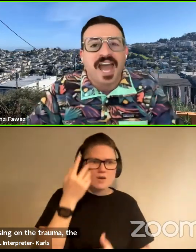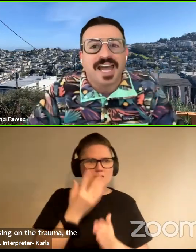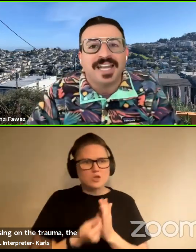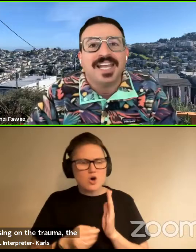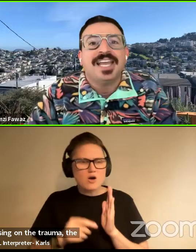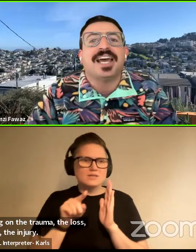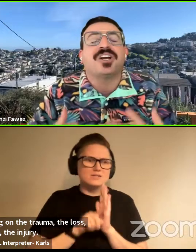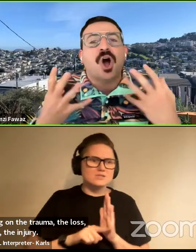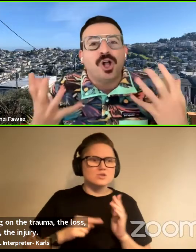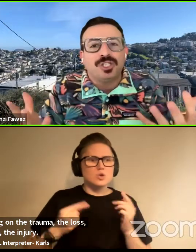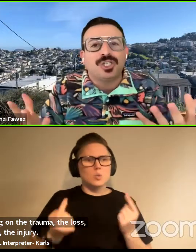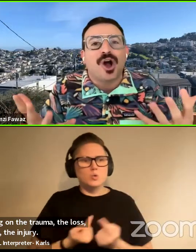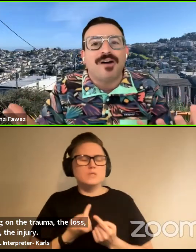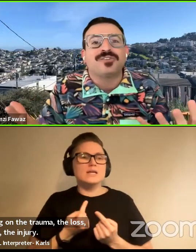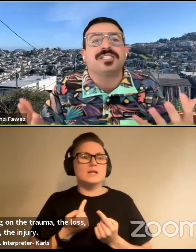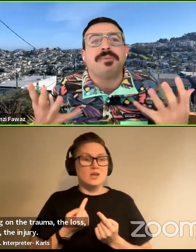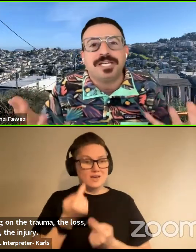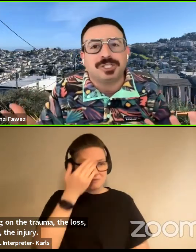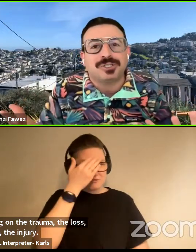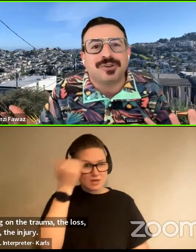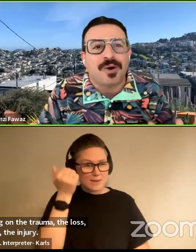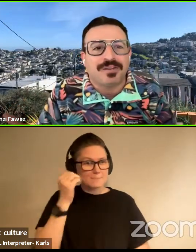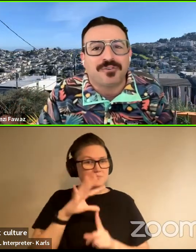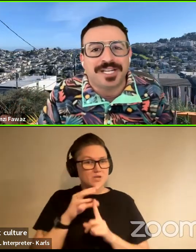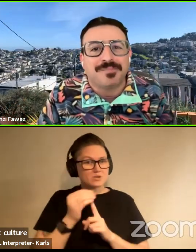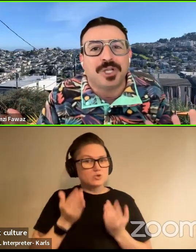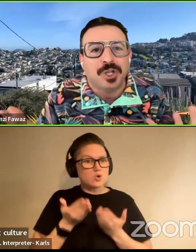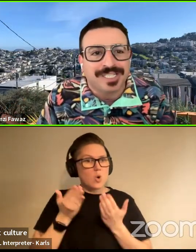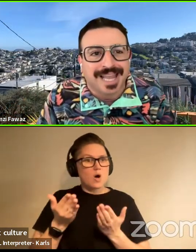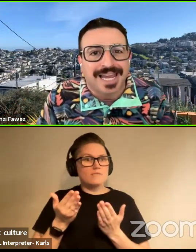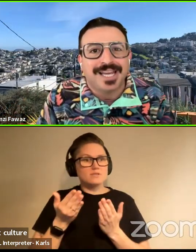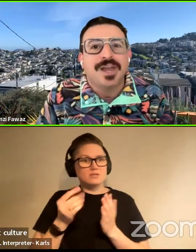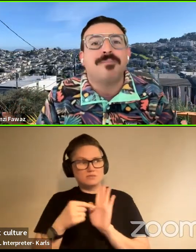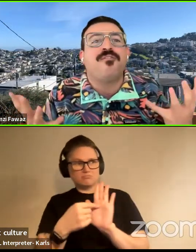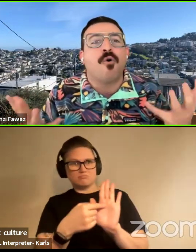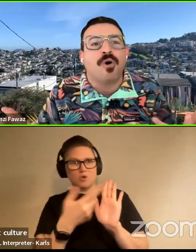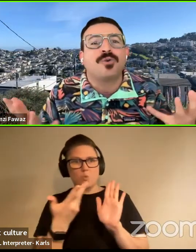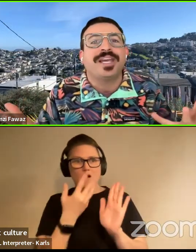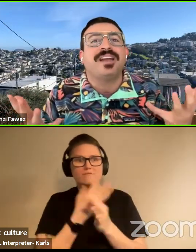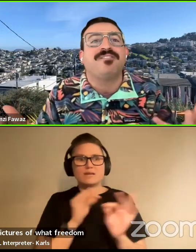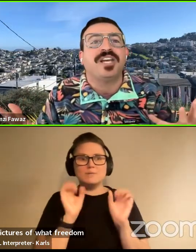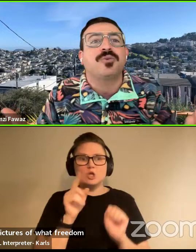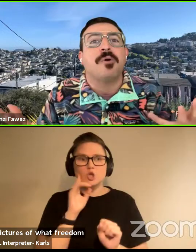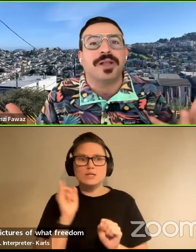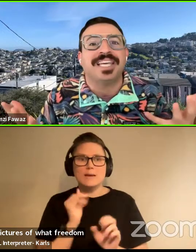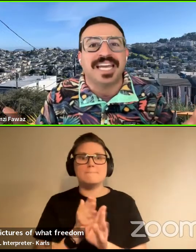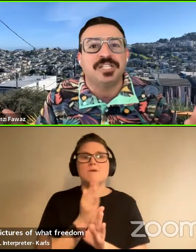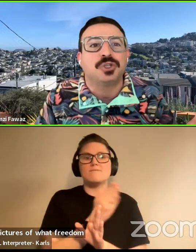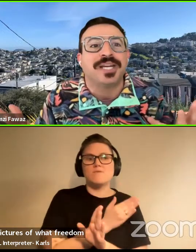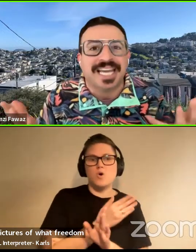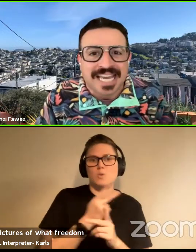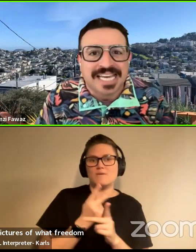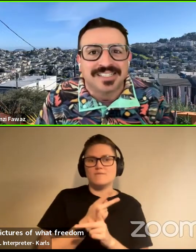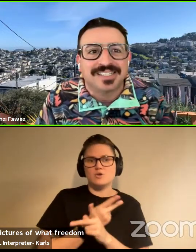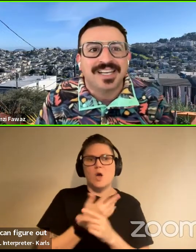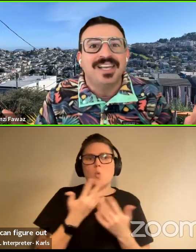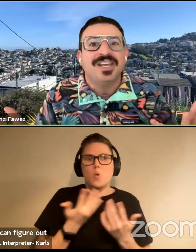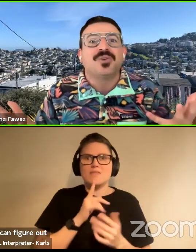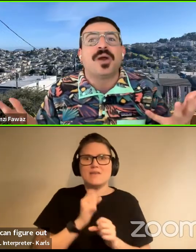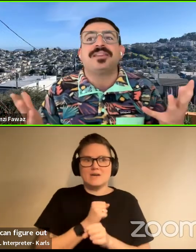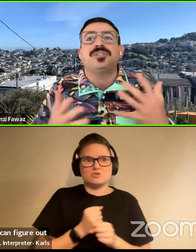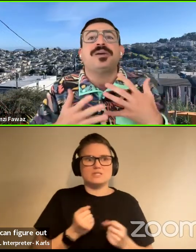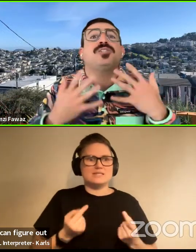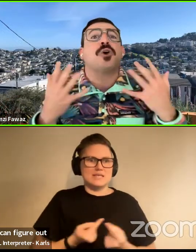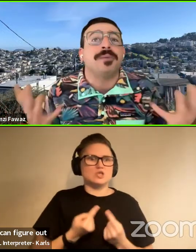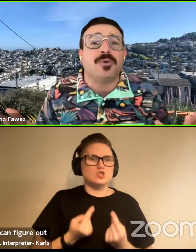We forget that culture offers us pictures of what freedom looks like before we can figure out what the injury is,